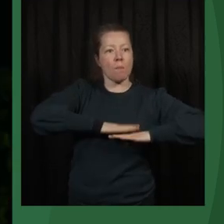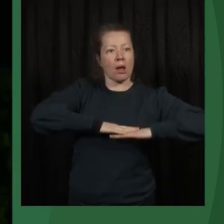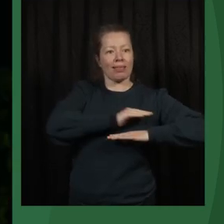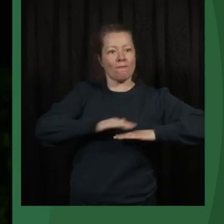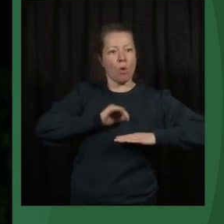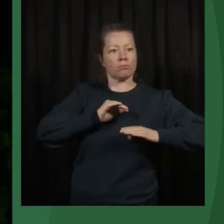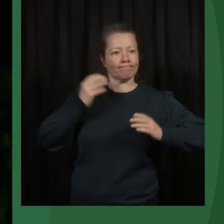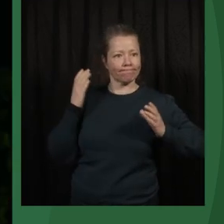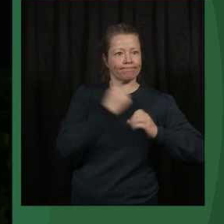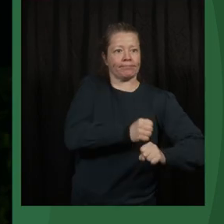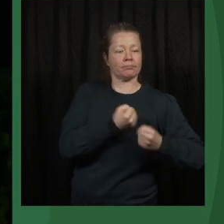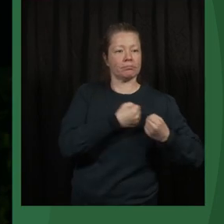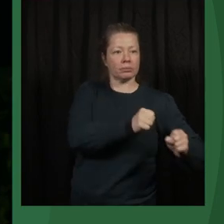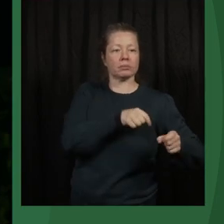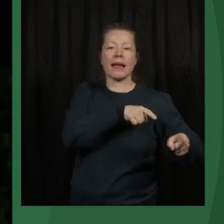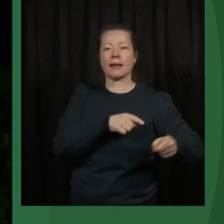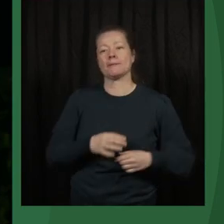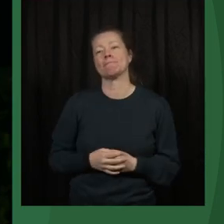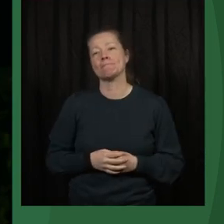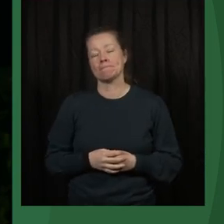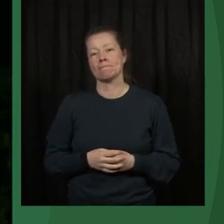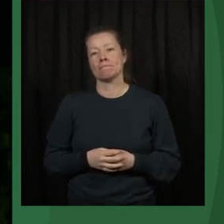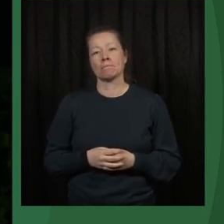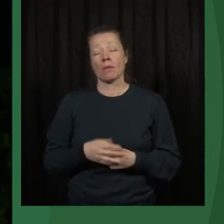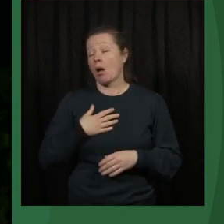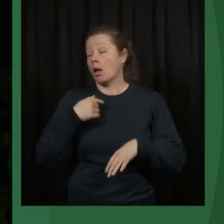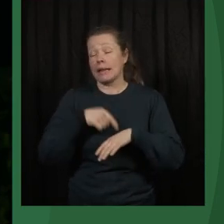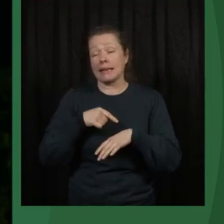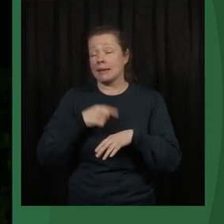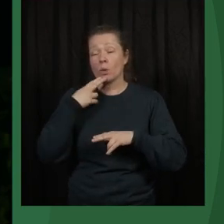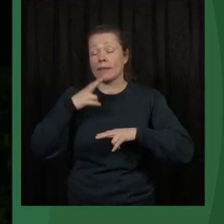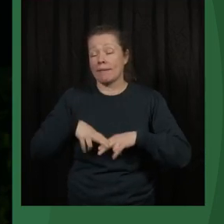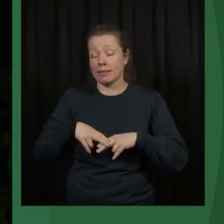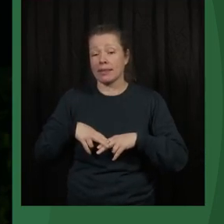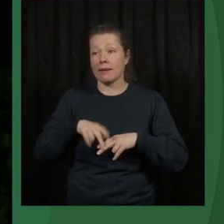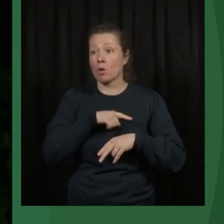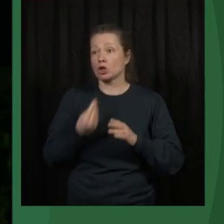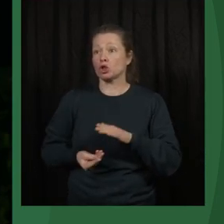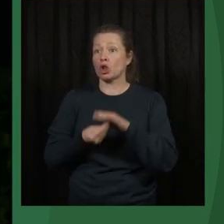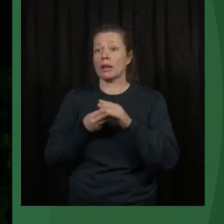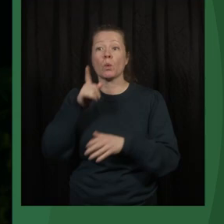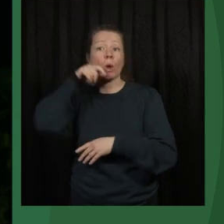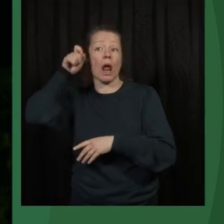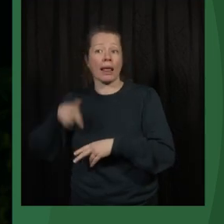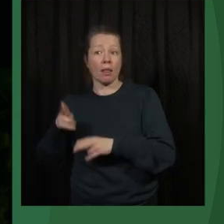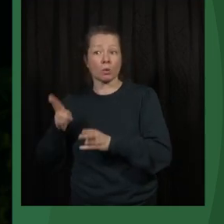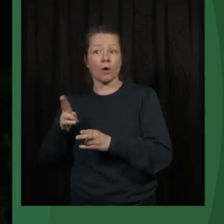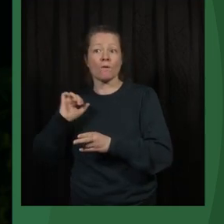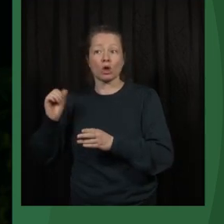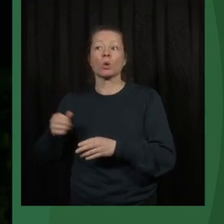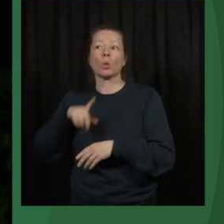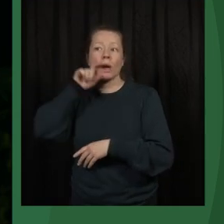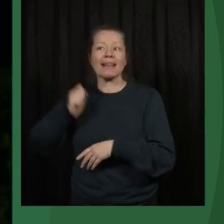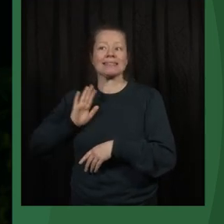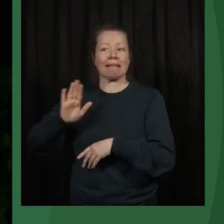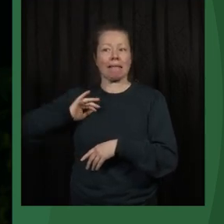I didn't have time to mention our support in Ukraine for Ukrainian women,